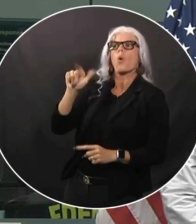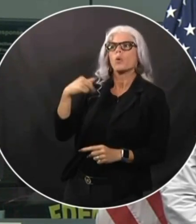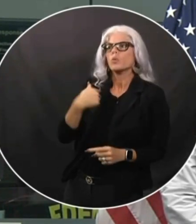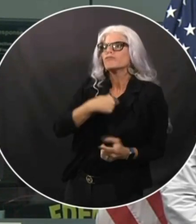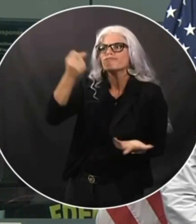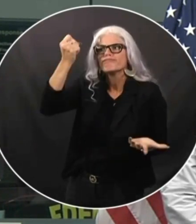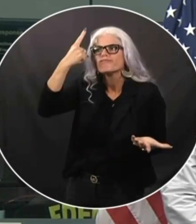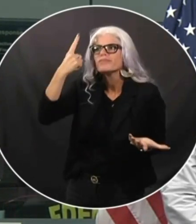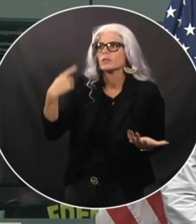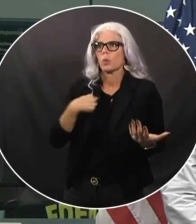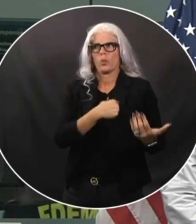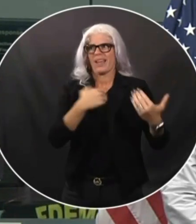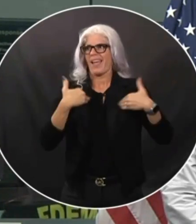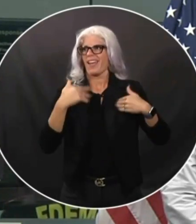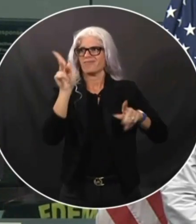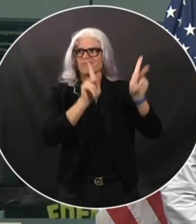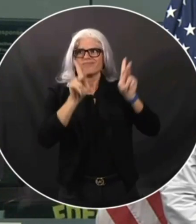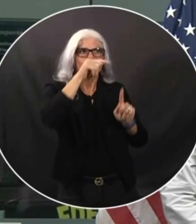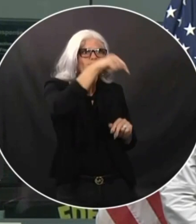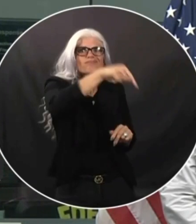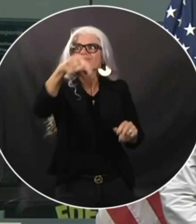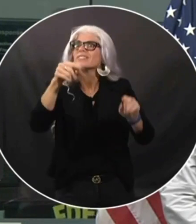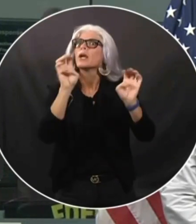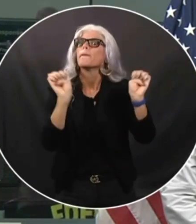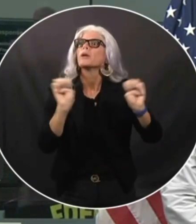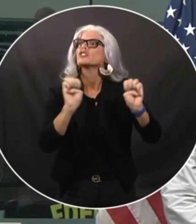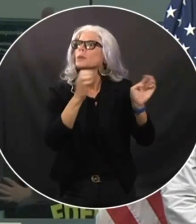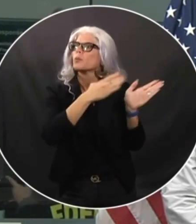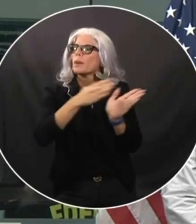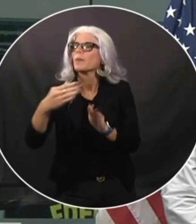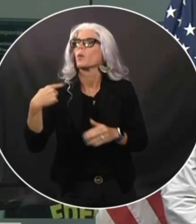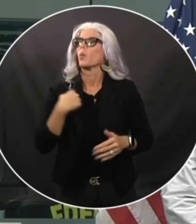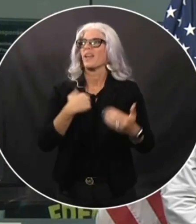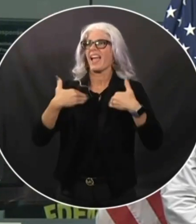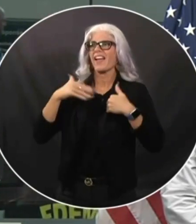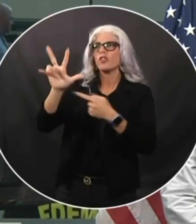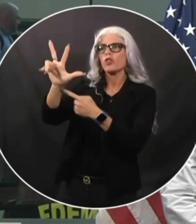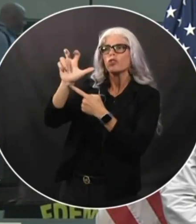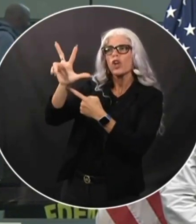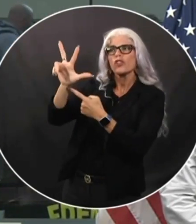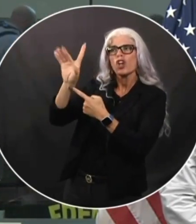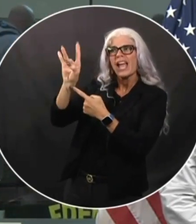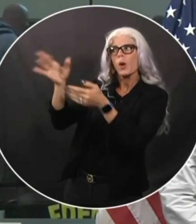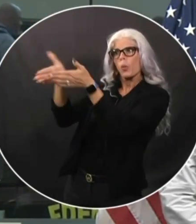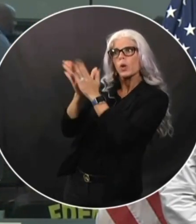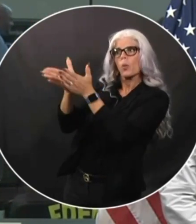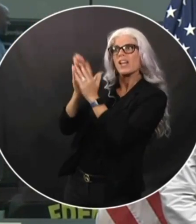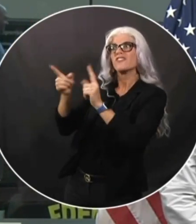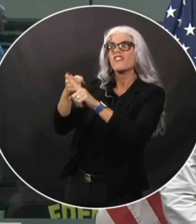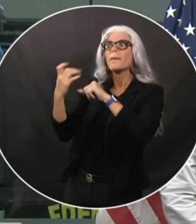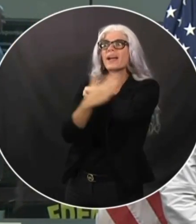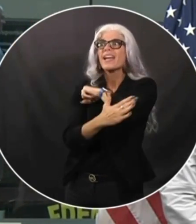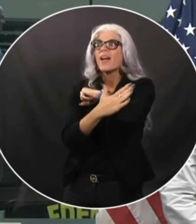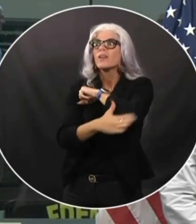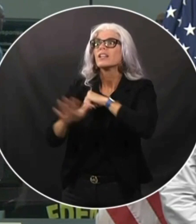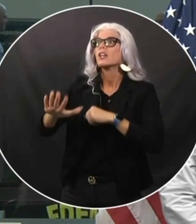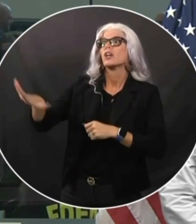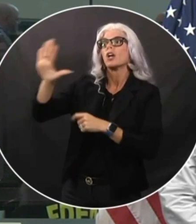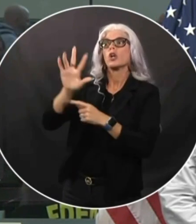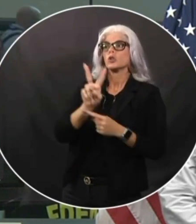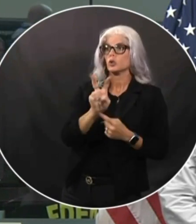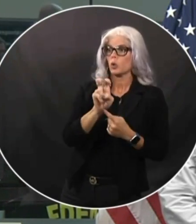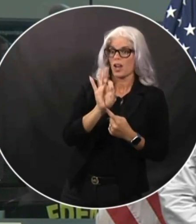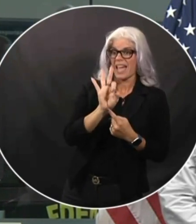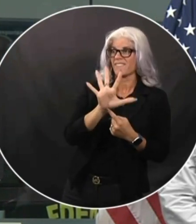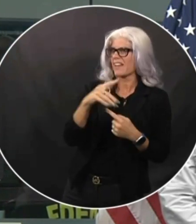Emergency Management received 338 requests for assistance from local counties. 293 of those have already been fulfilled,